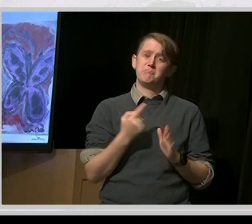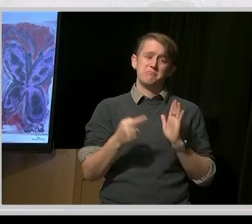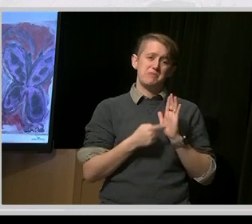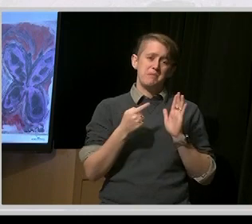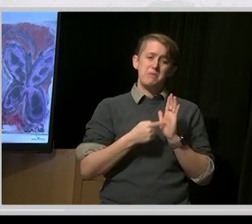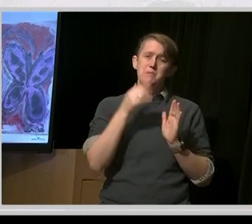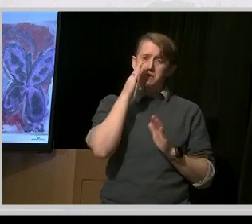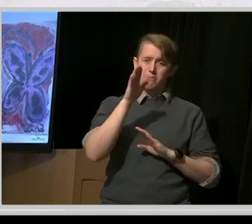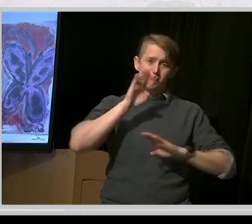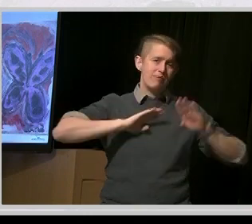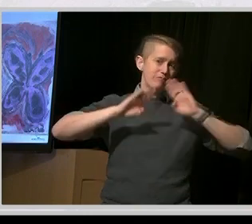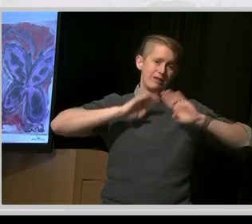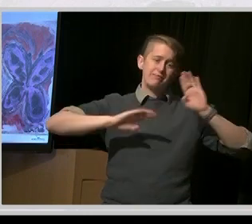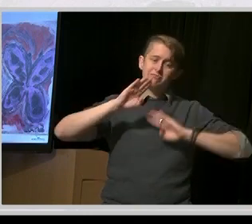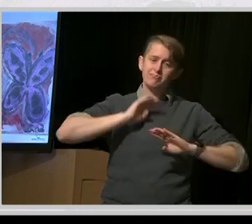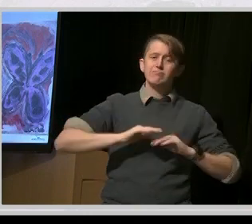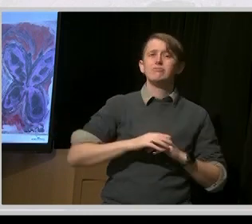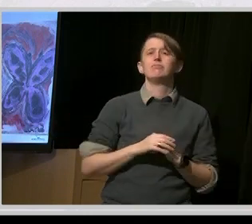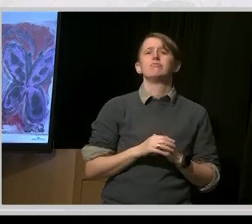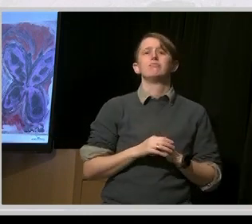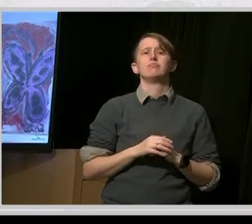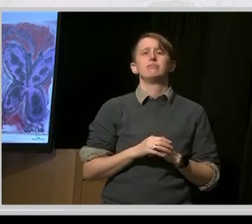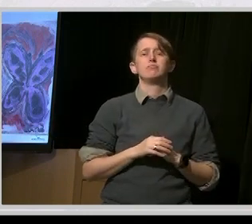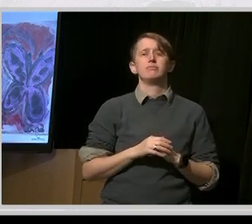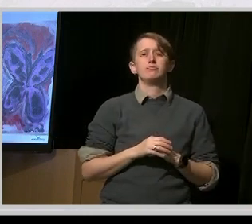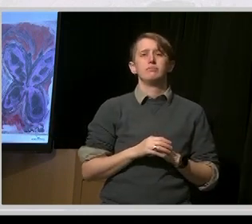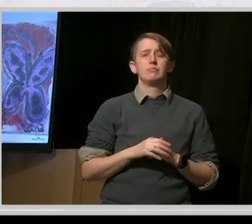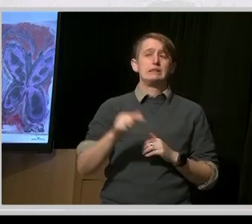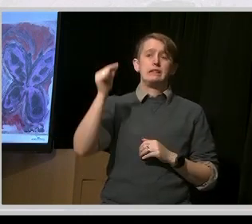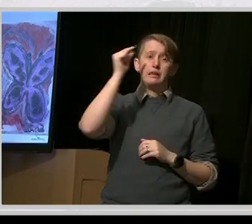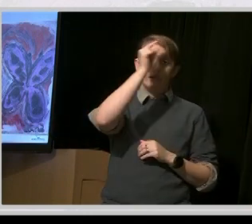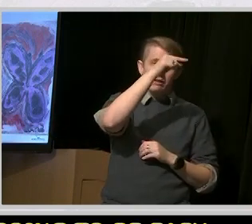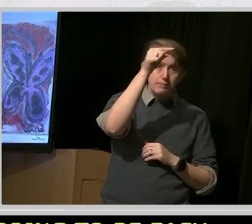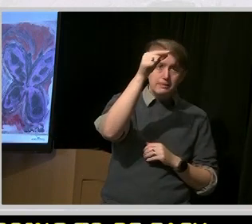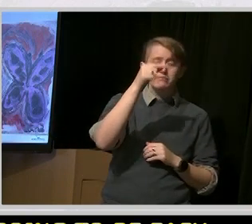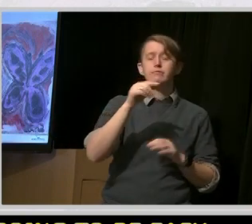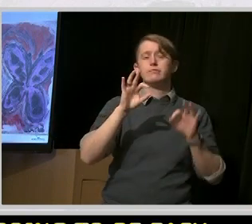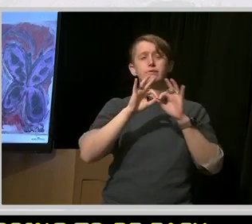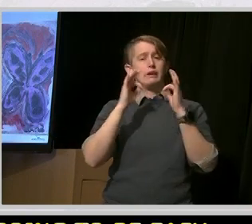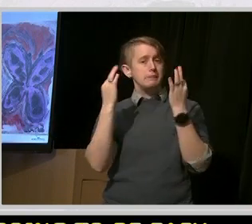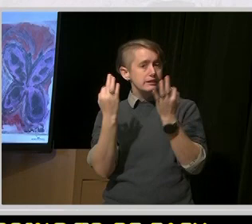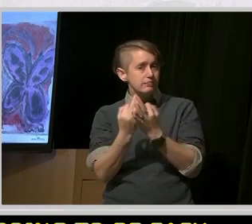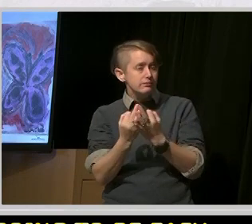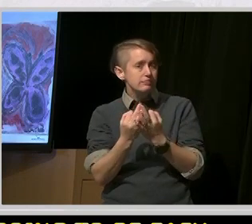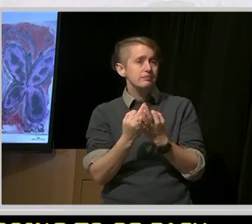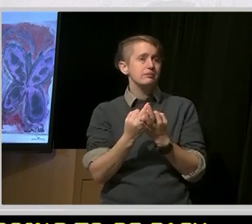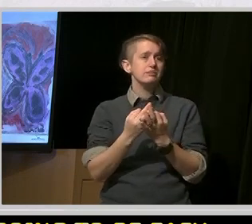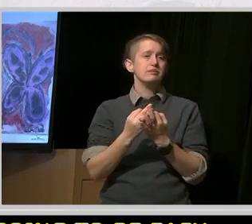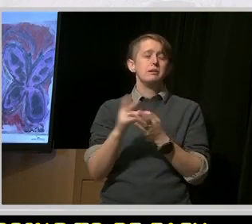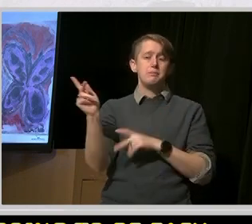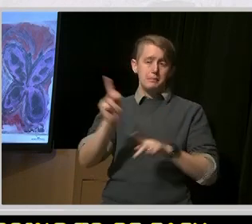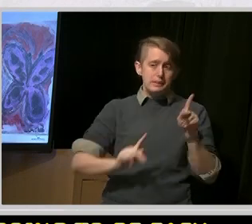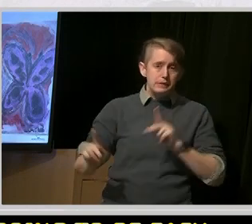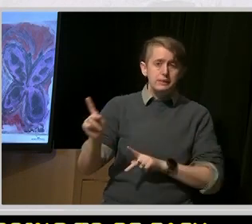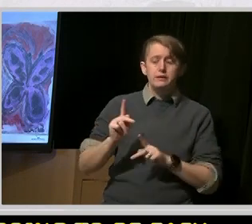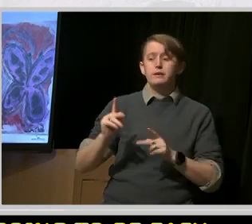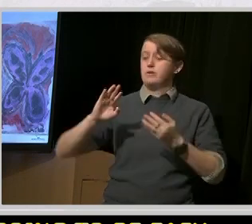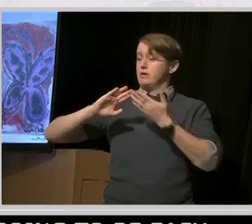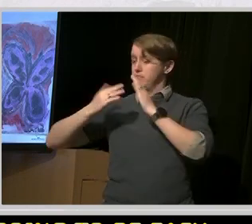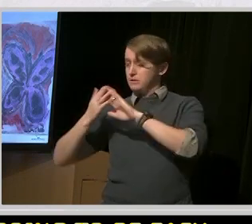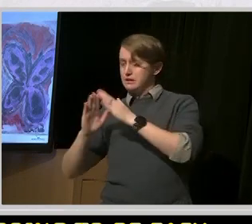Working together, governments, families, individuals, and communities,